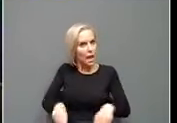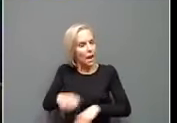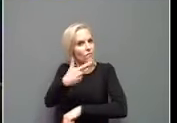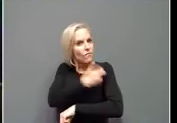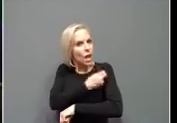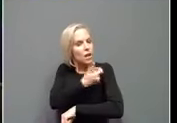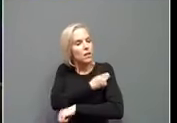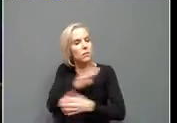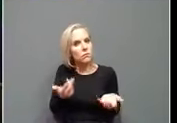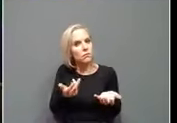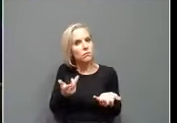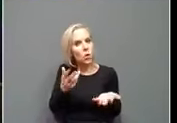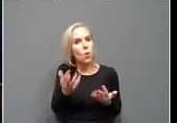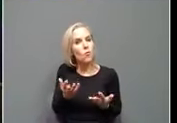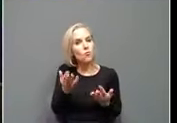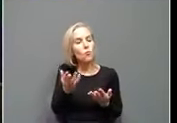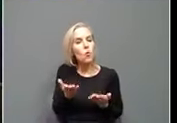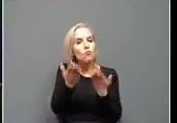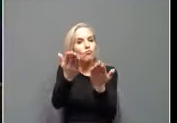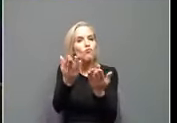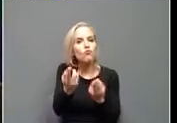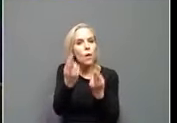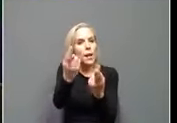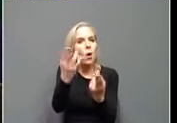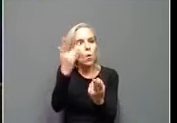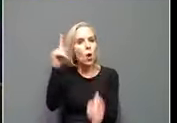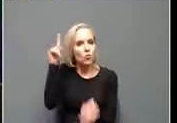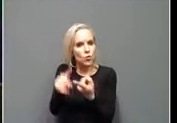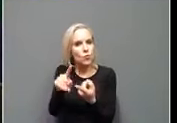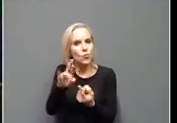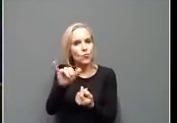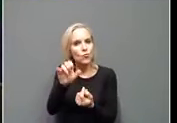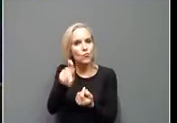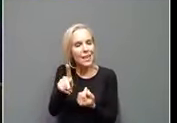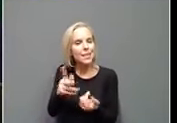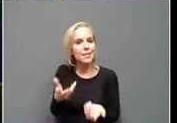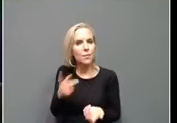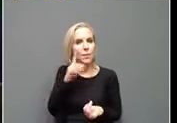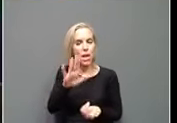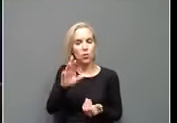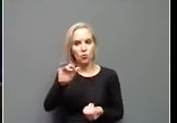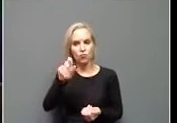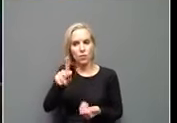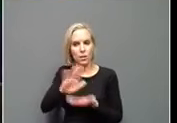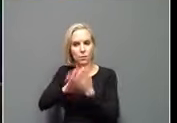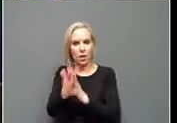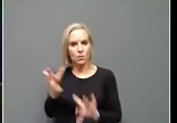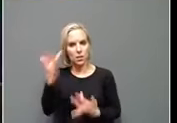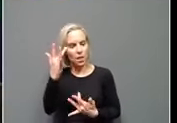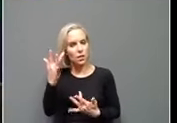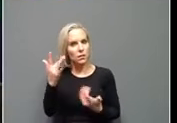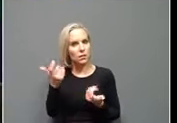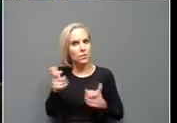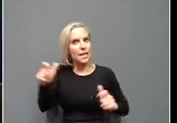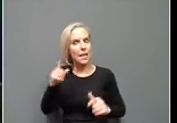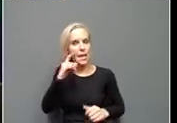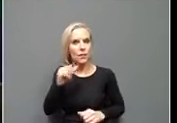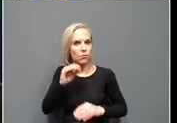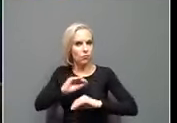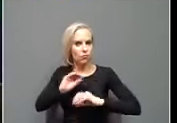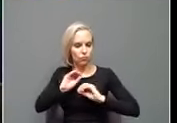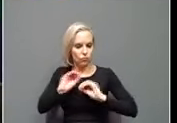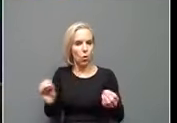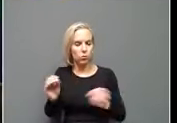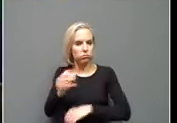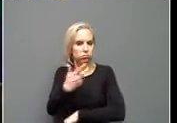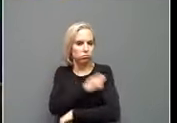reduce their risk, because the risk of the disease when you're pregnant is greater. So there's a lot of misinformation out there. I just continue to encourage you,